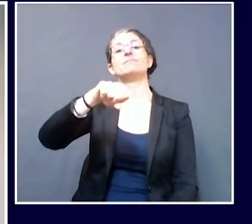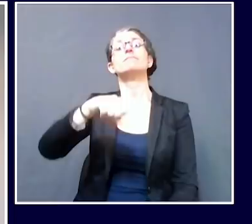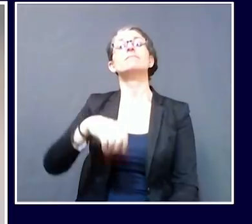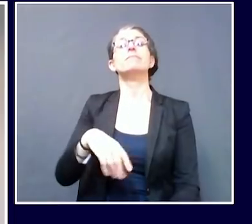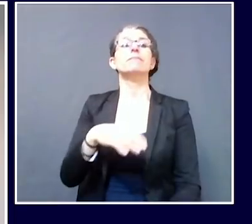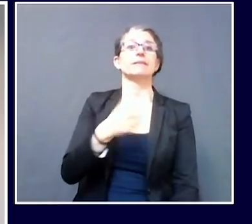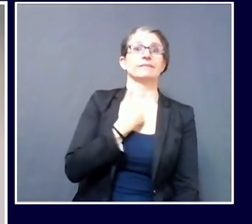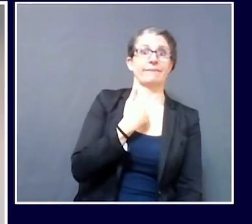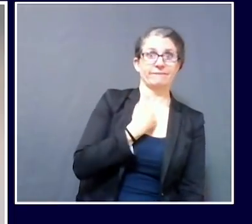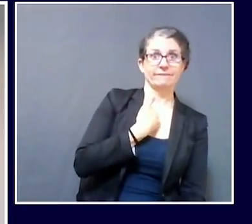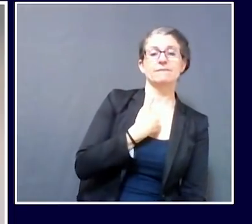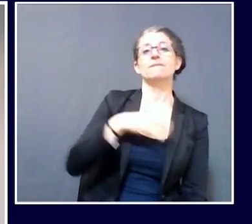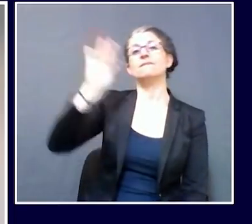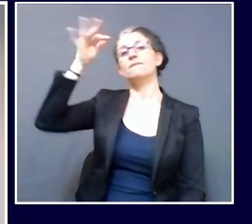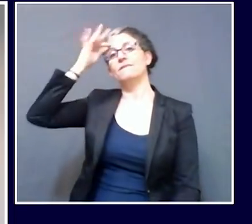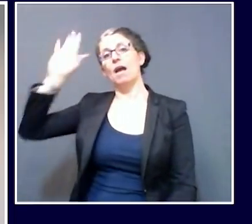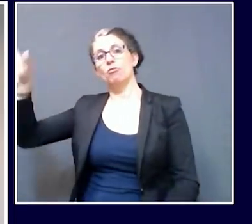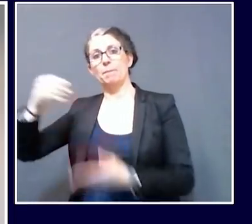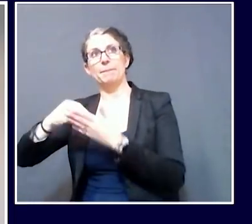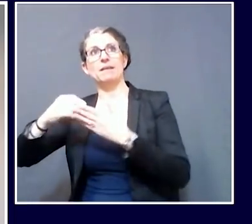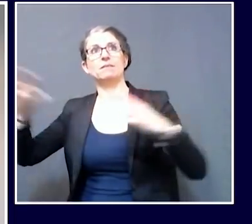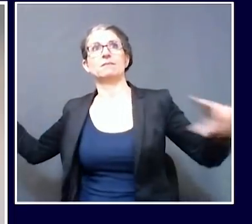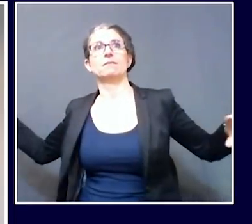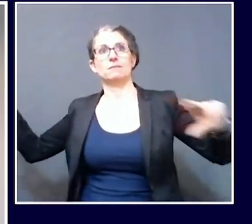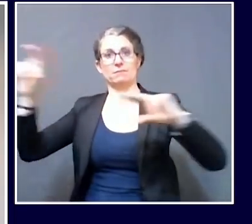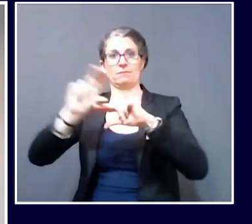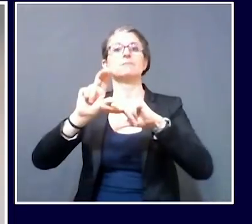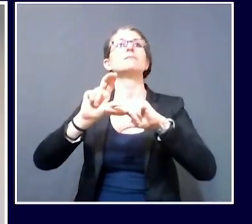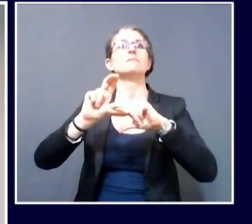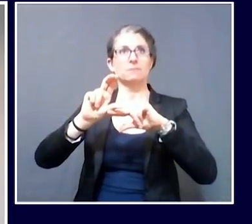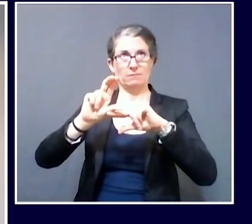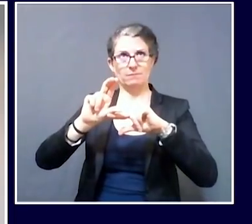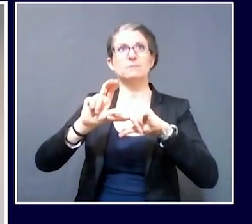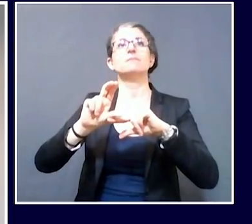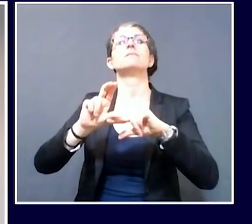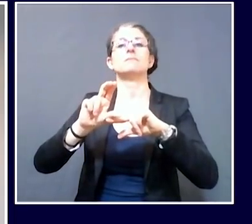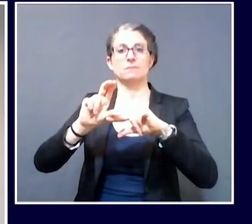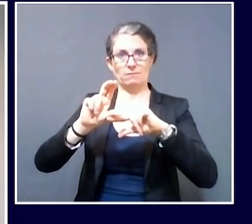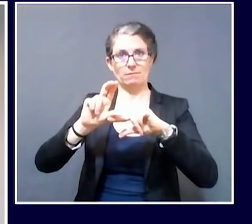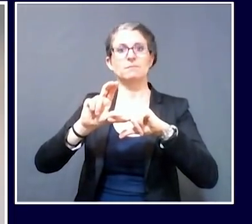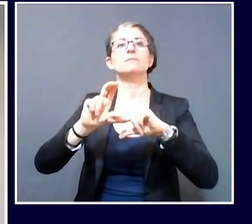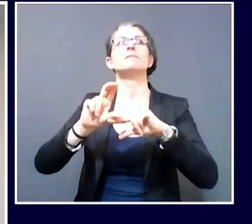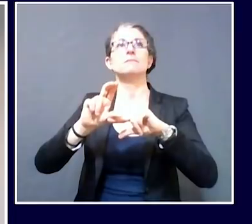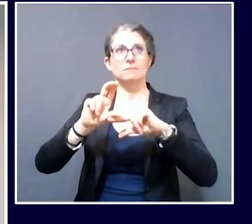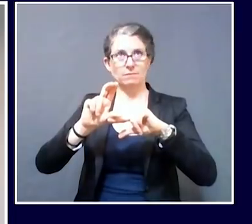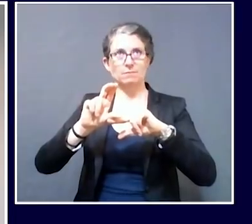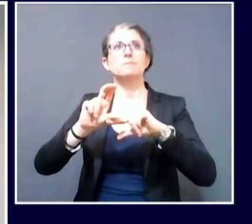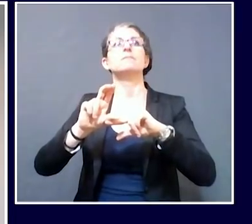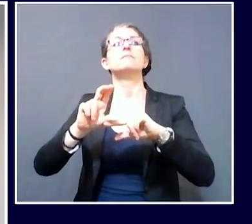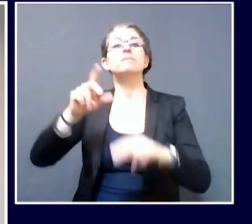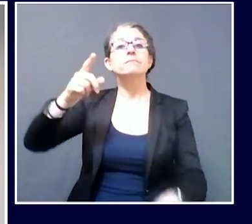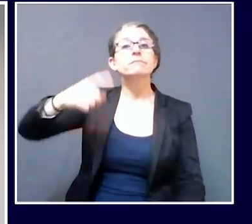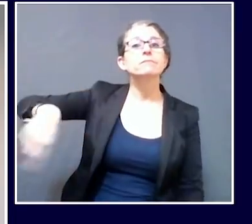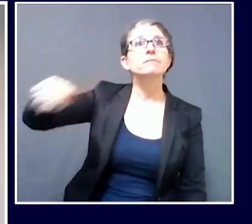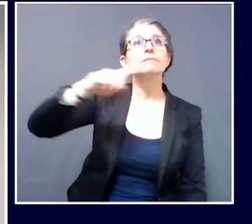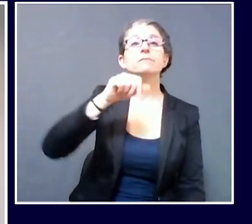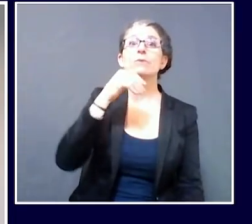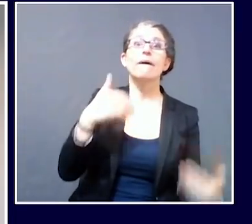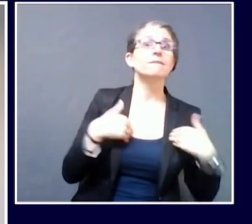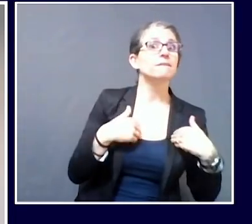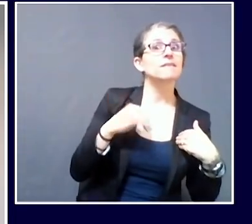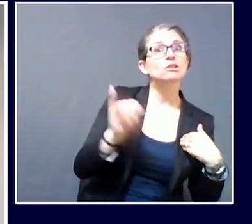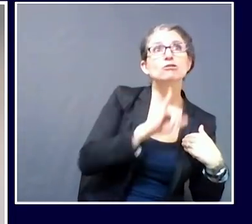different mechanisms for individuals who are uninsured or underinsured to make sure that their COVID-19 tests can be covered.